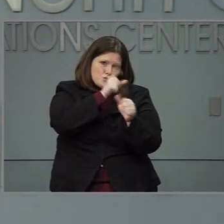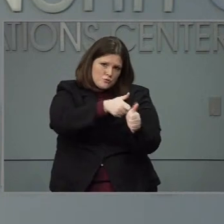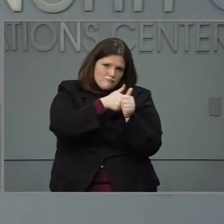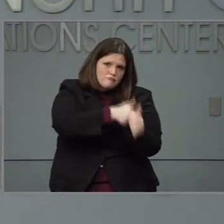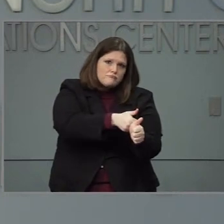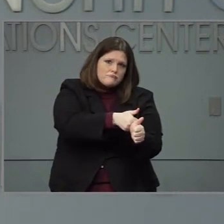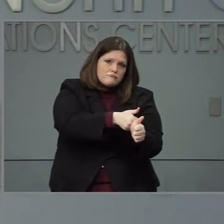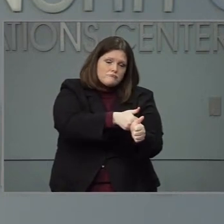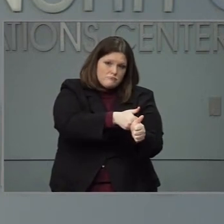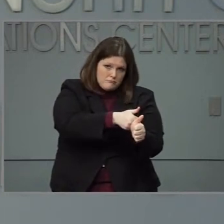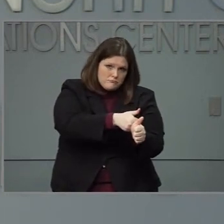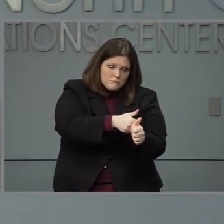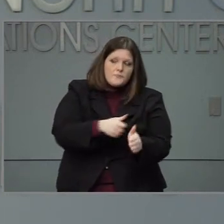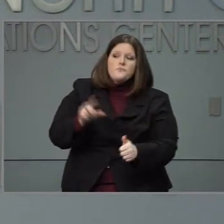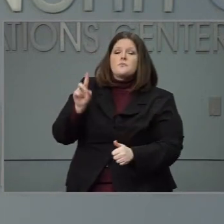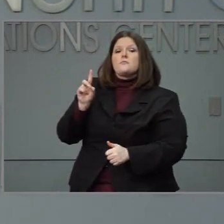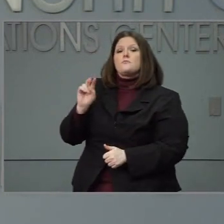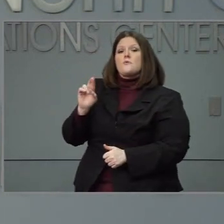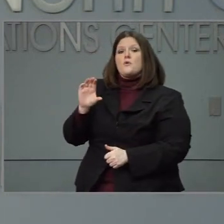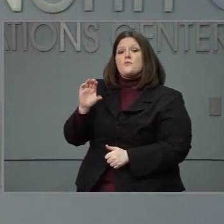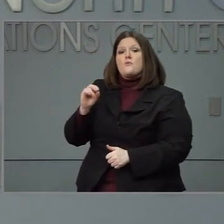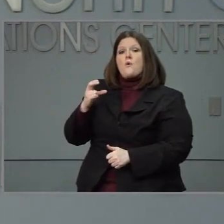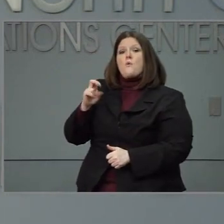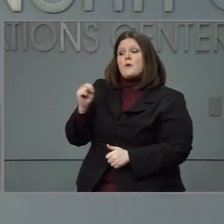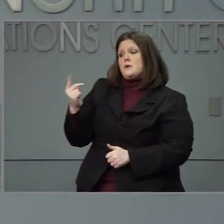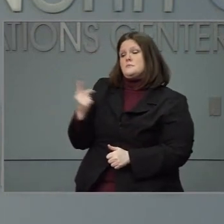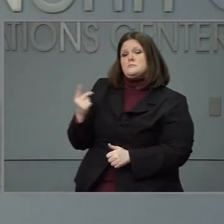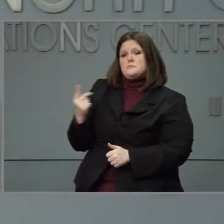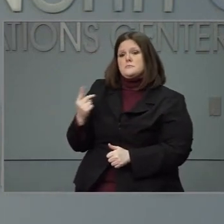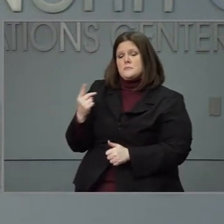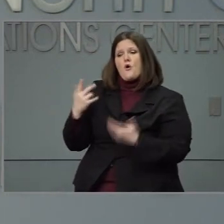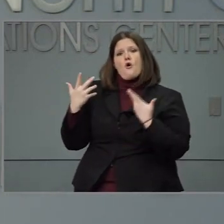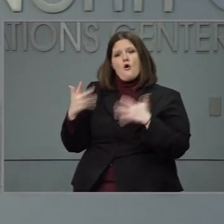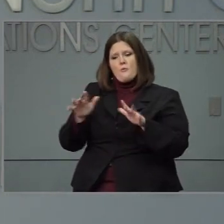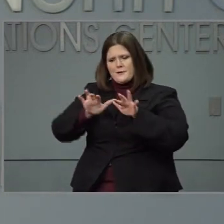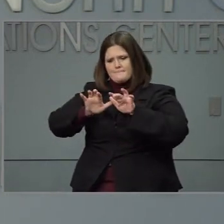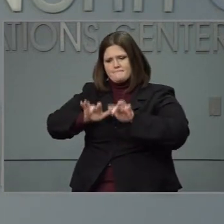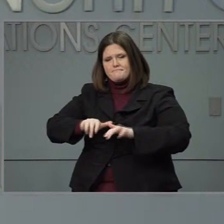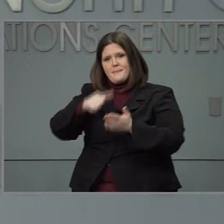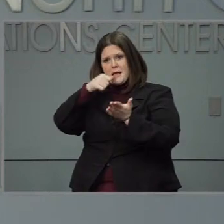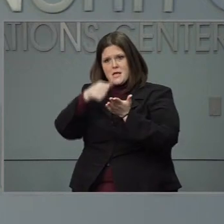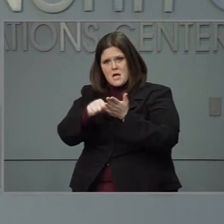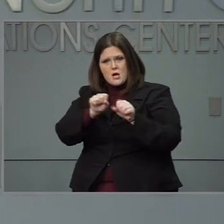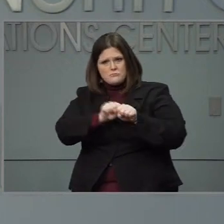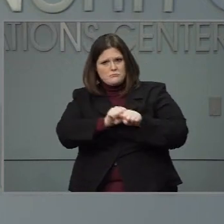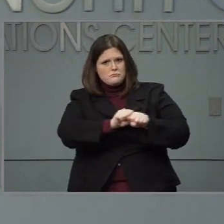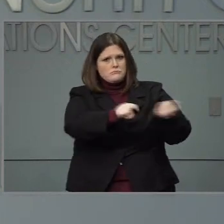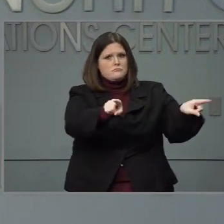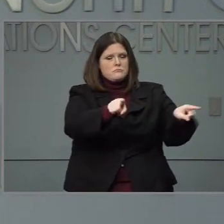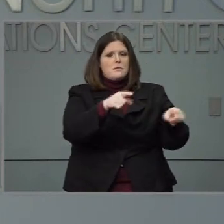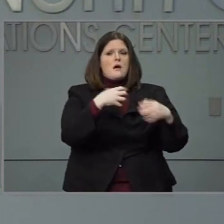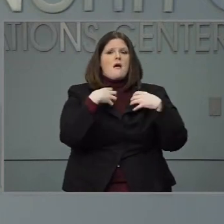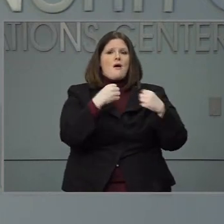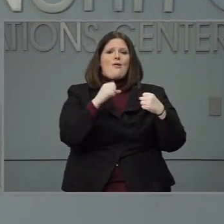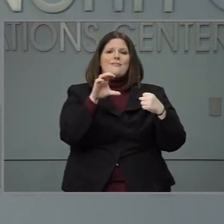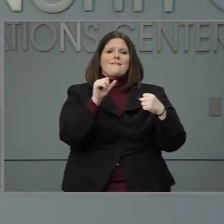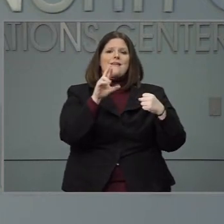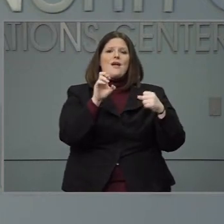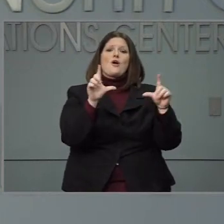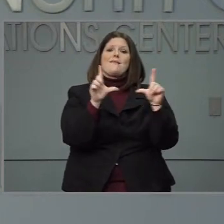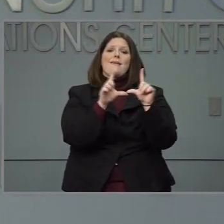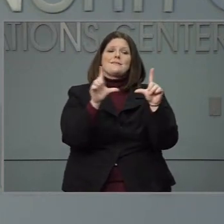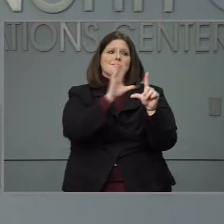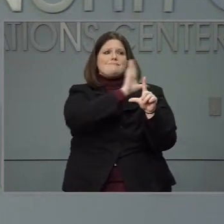Dr. Cohen and I have sent notice to some of the health care licensing boards